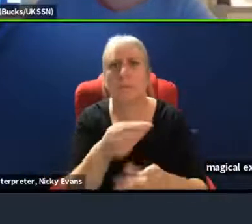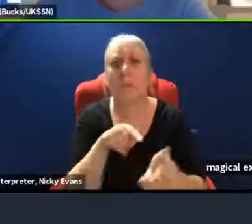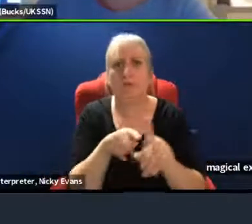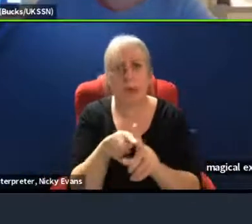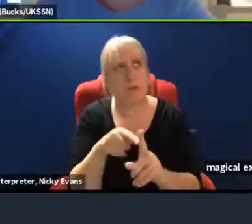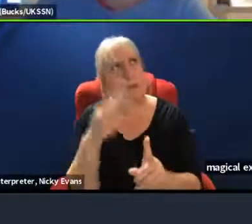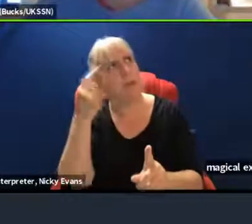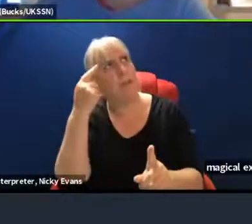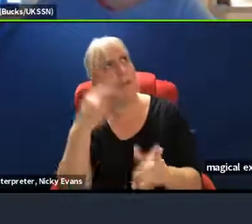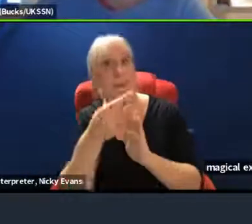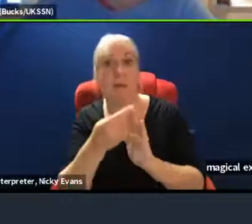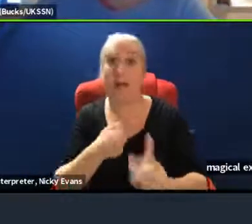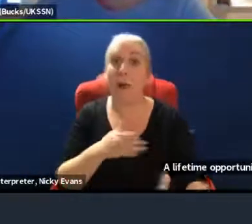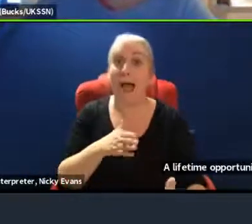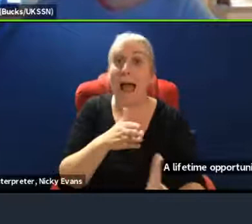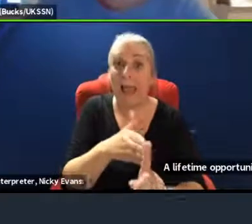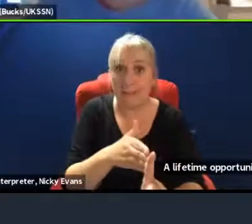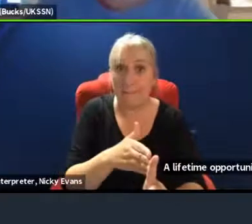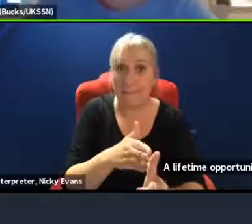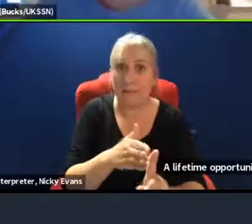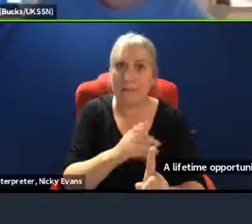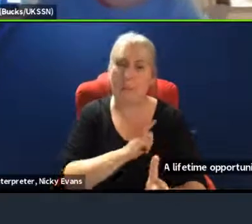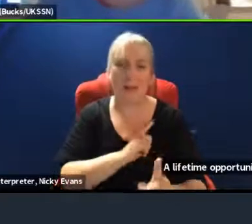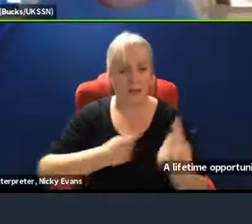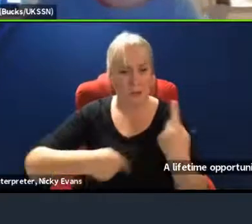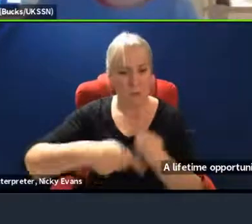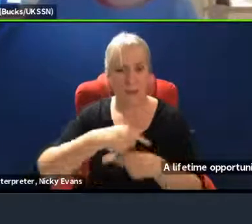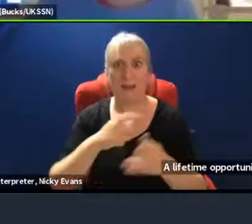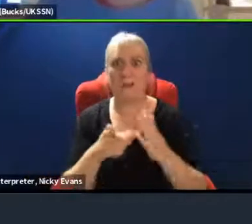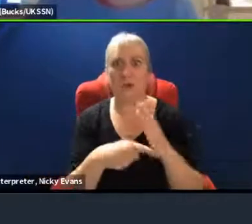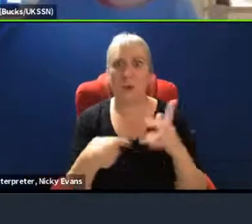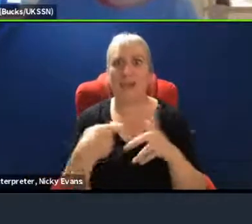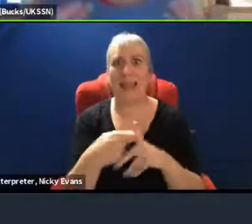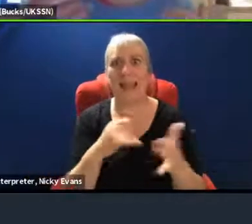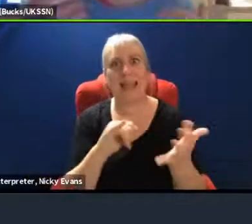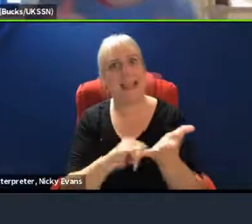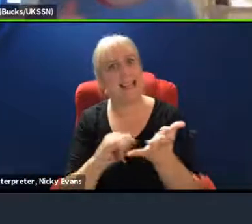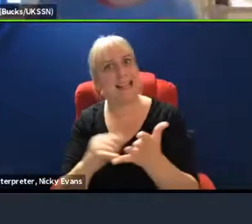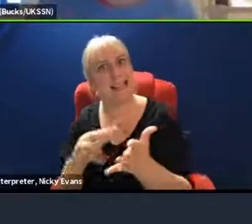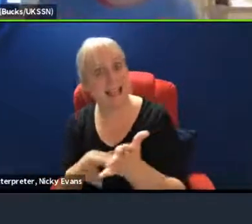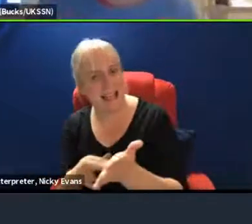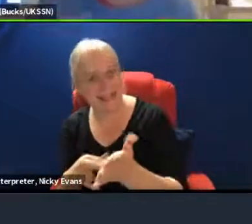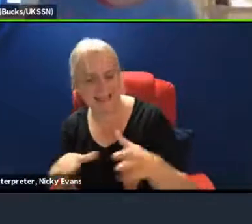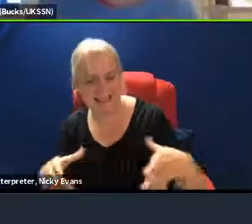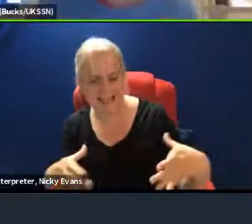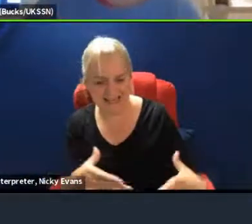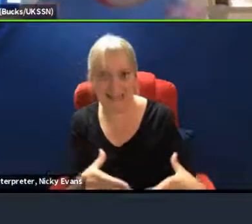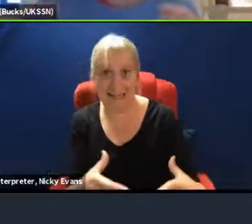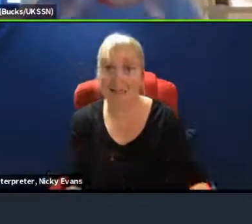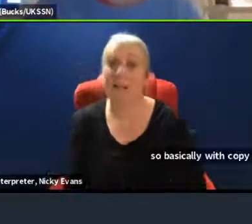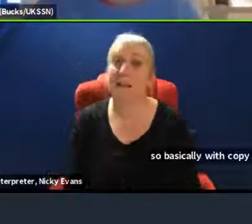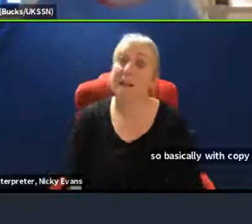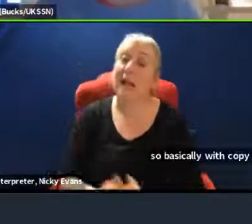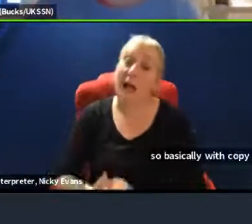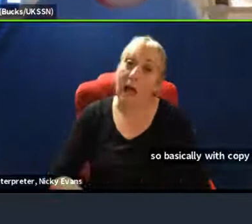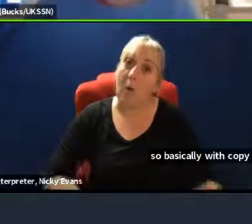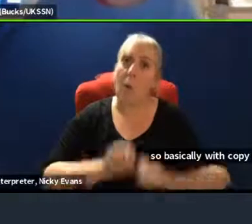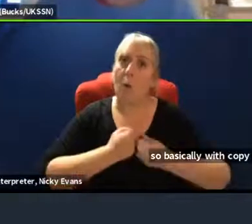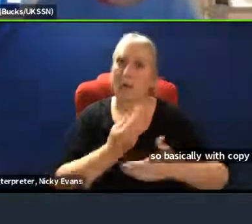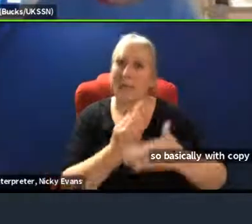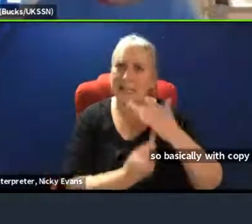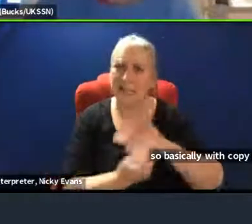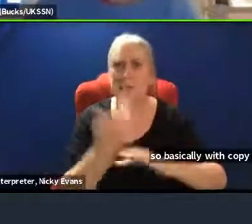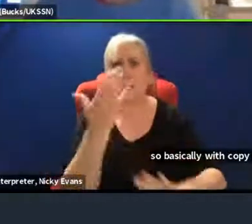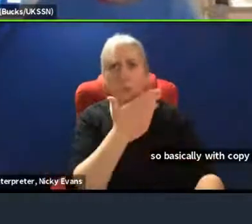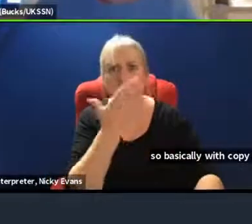COP as the UK SSN. And well, to be honest, we've all got our own individual schools and like collective aim